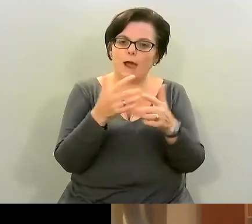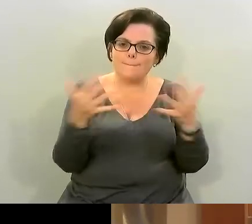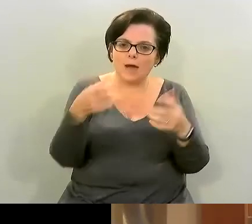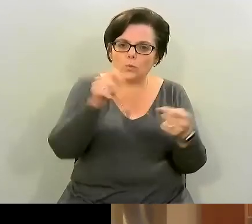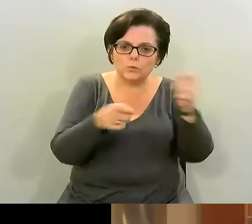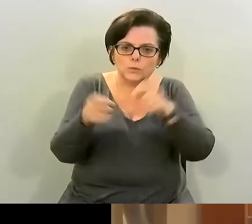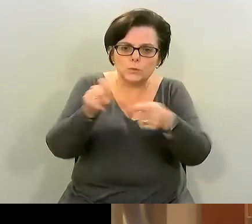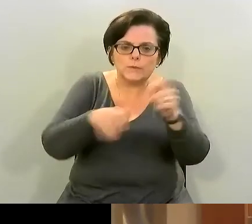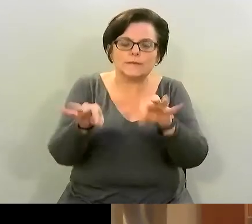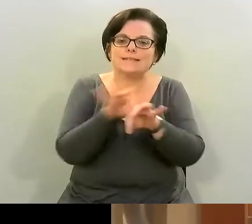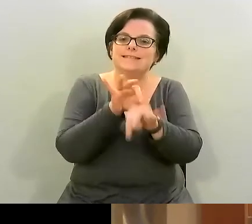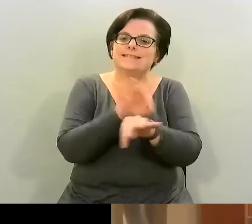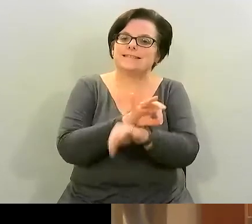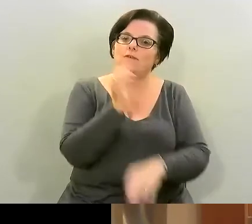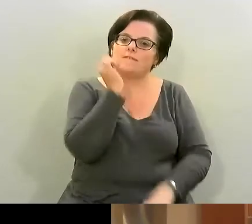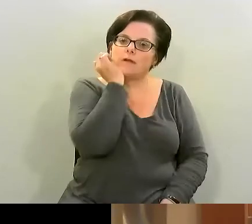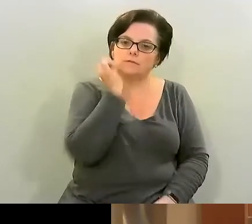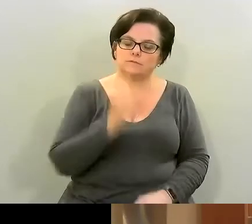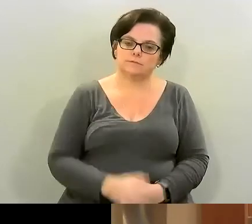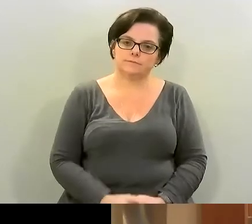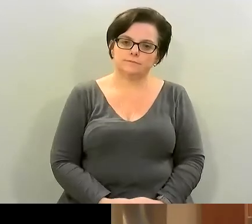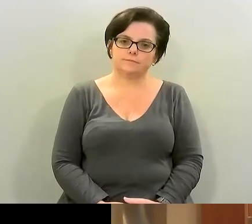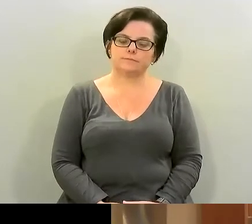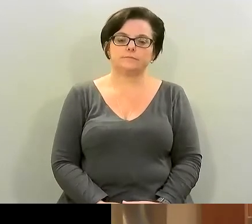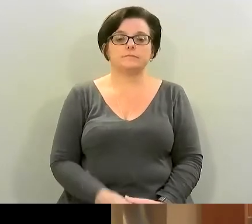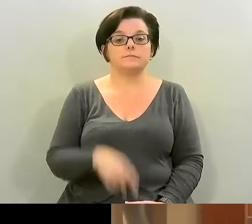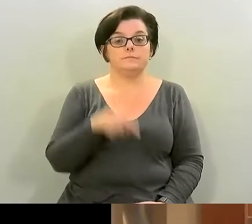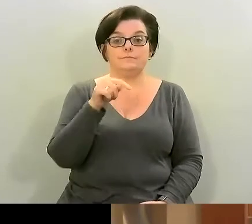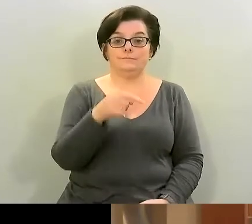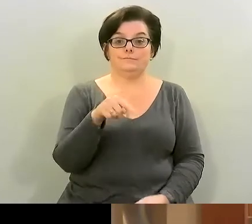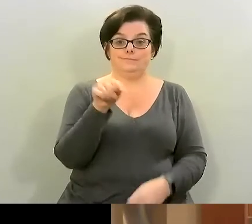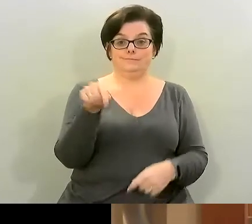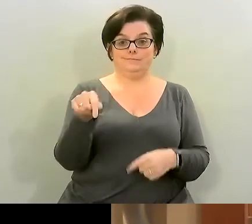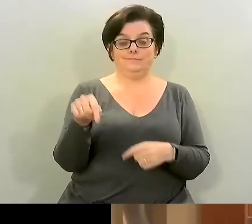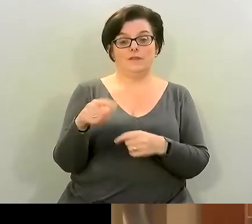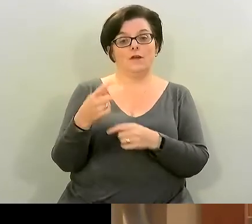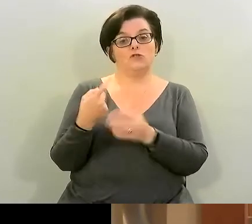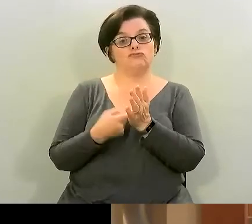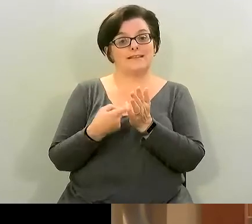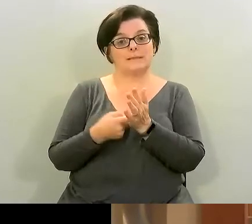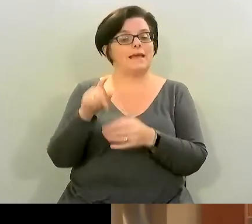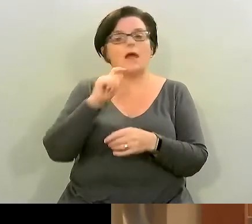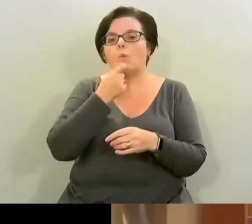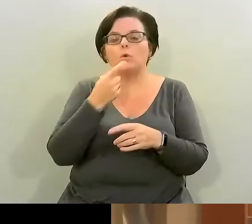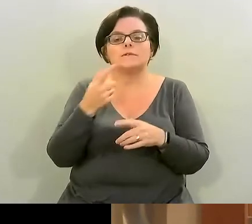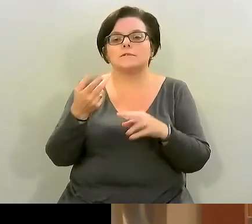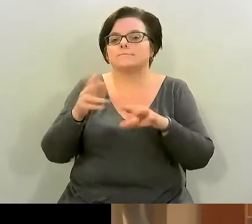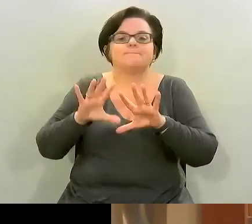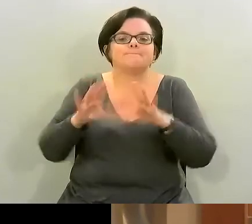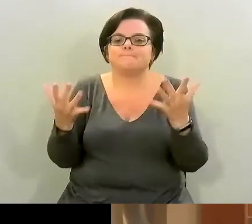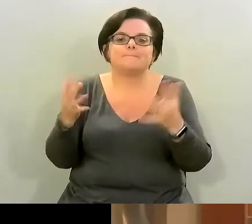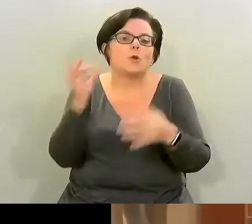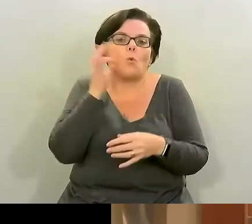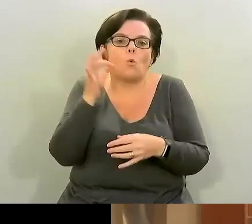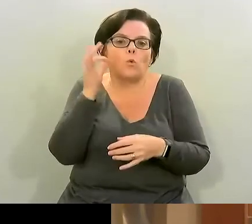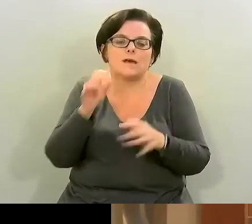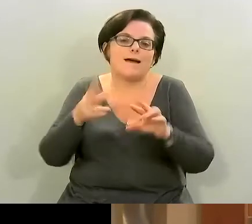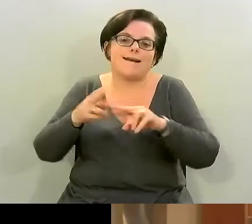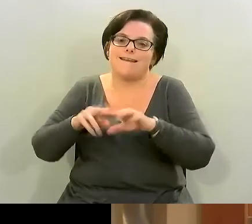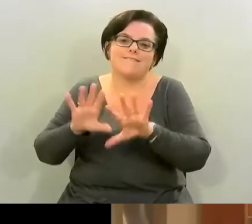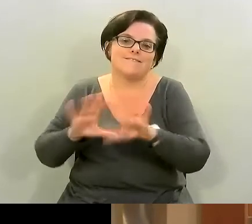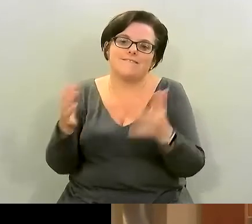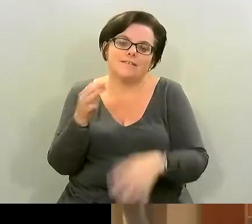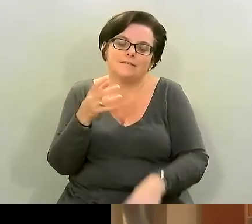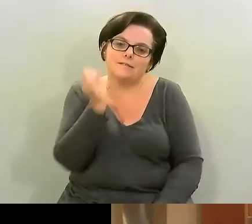nuts i would probably in that recipe not eat add any water because it will